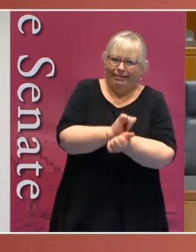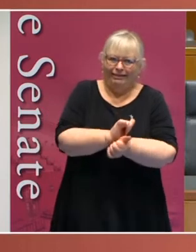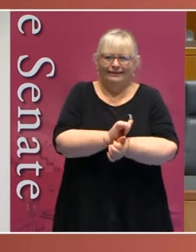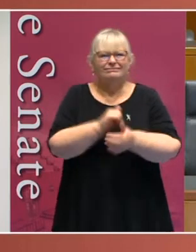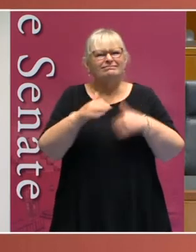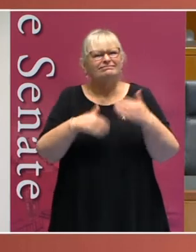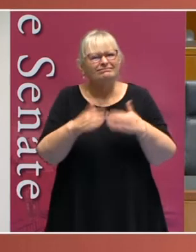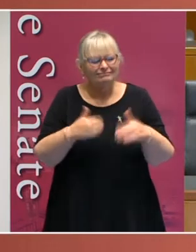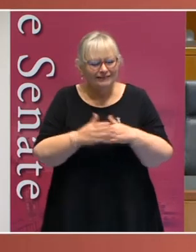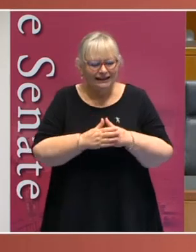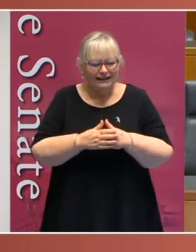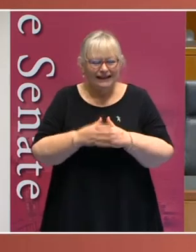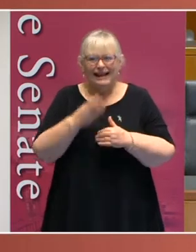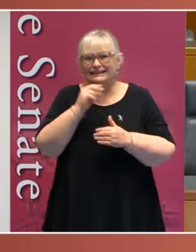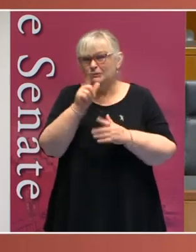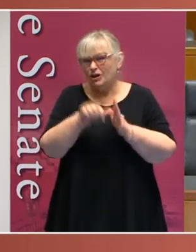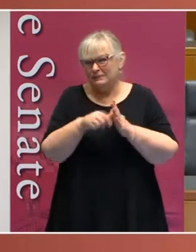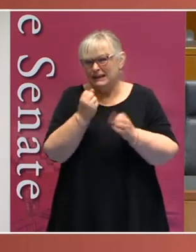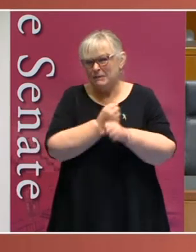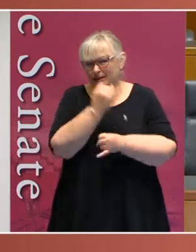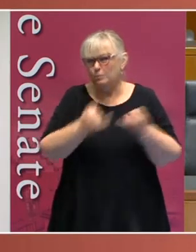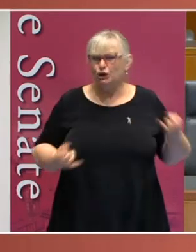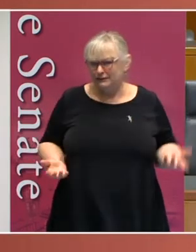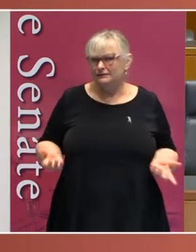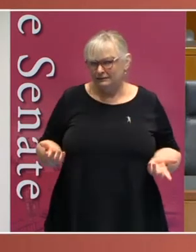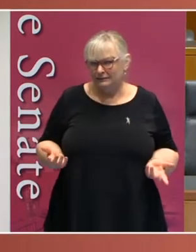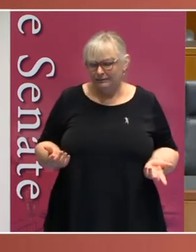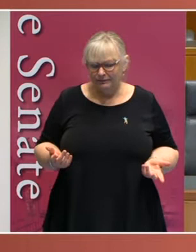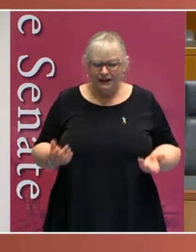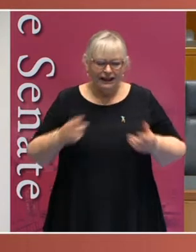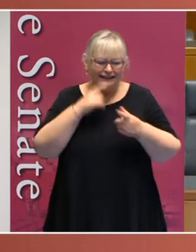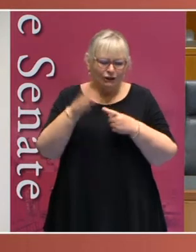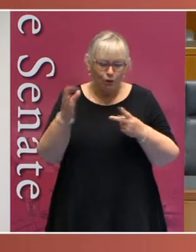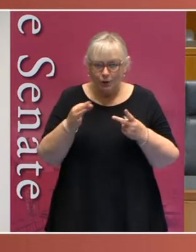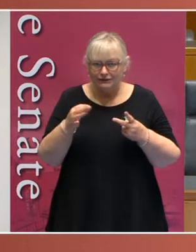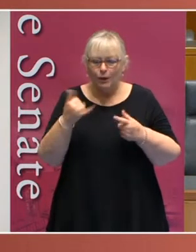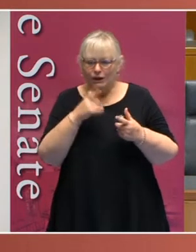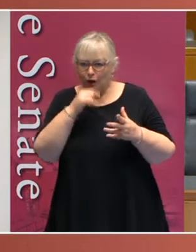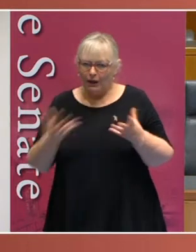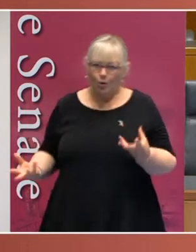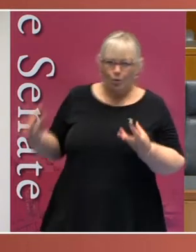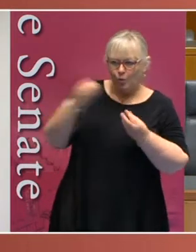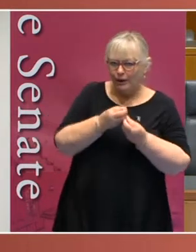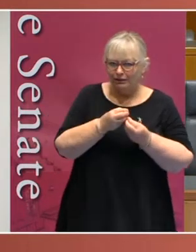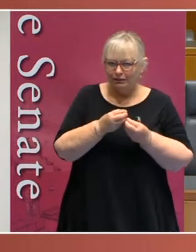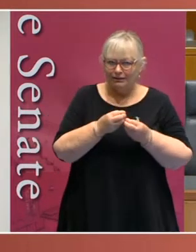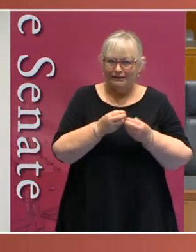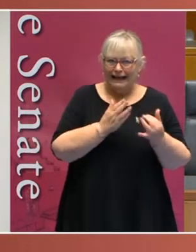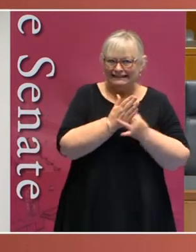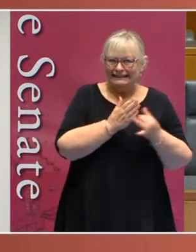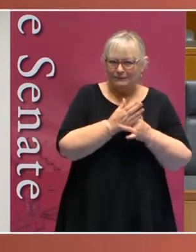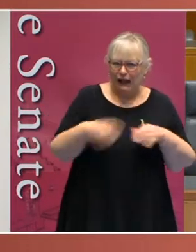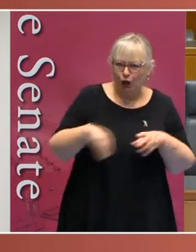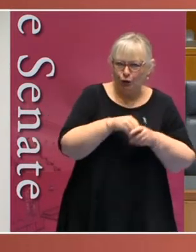sometimes to make them worse. It is a choice as to whether to get on board with accessibility and